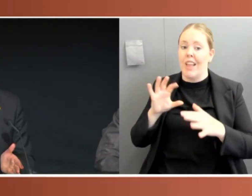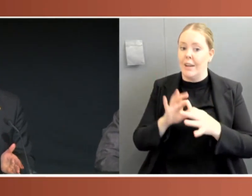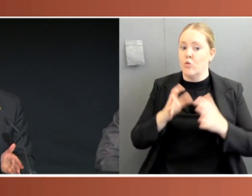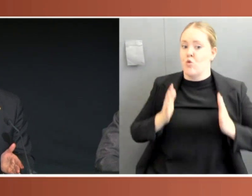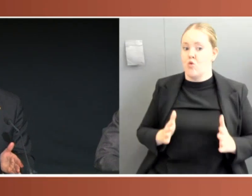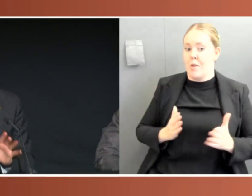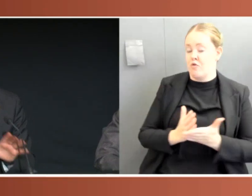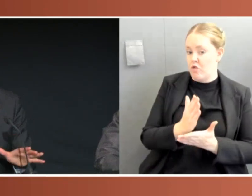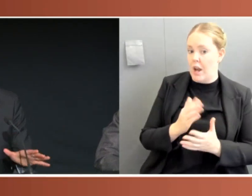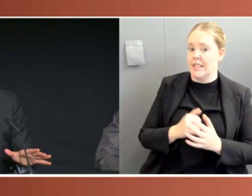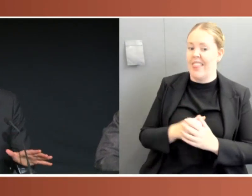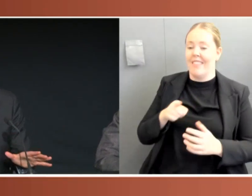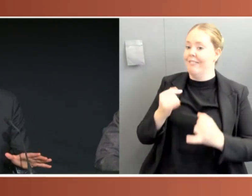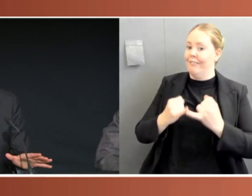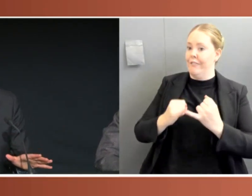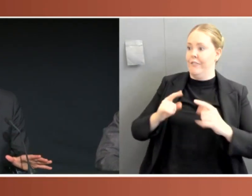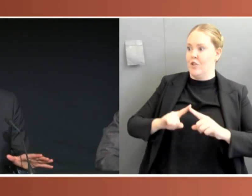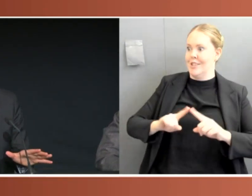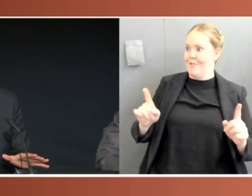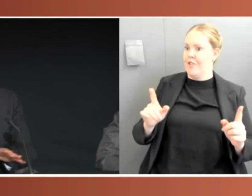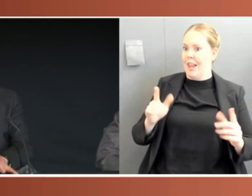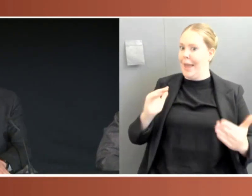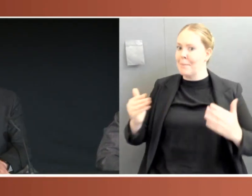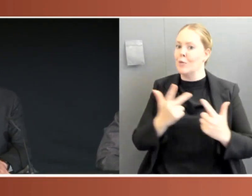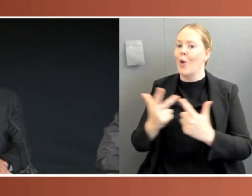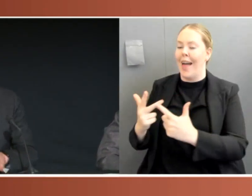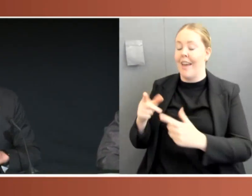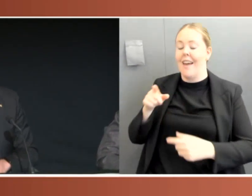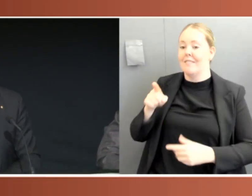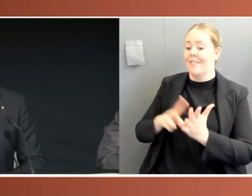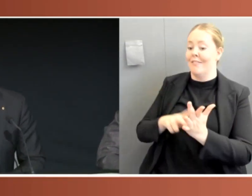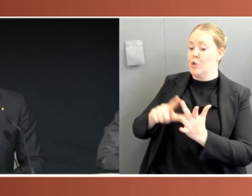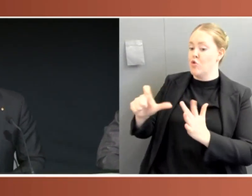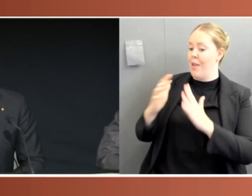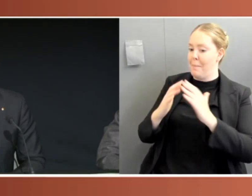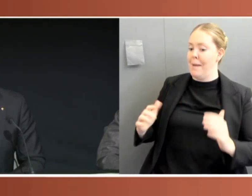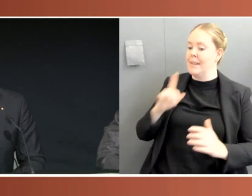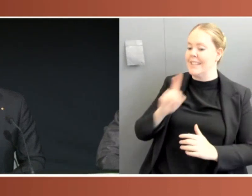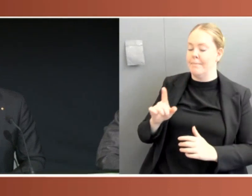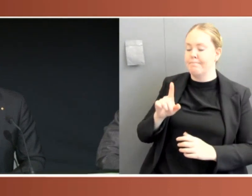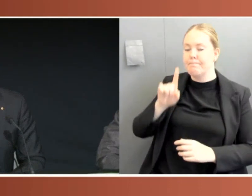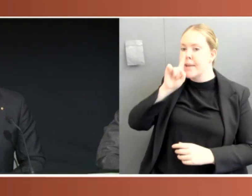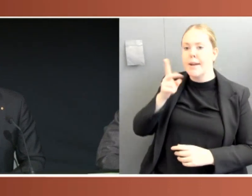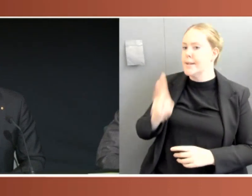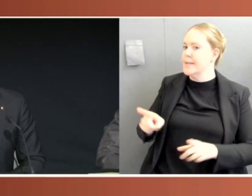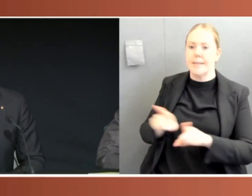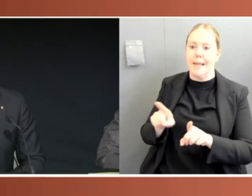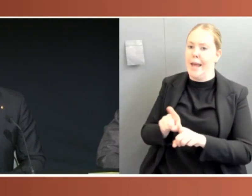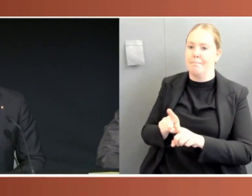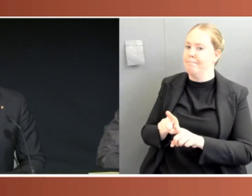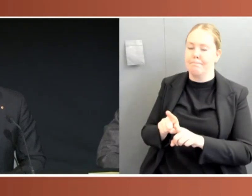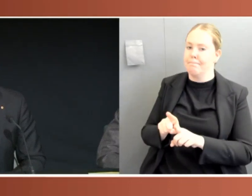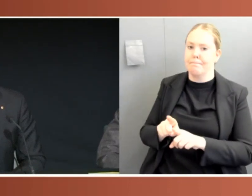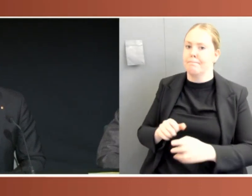measures. And they've said it can't happen again in that way. So they've done that. On the other hand, the Commonwealth just hasn't come to grips with the biosecurity